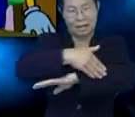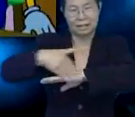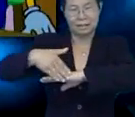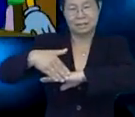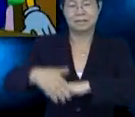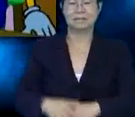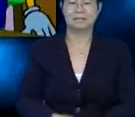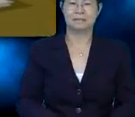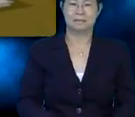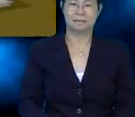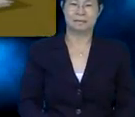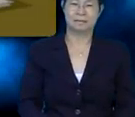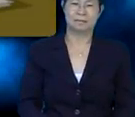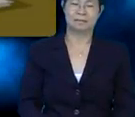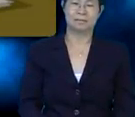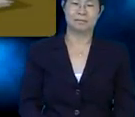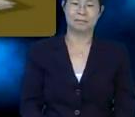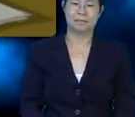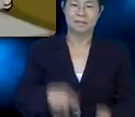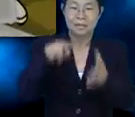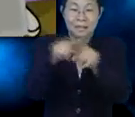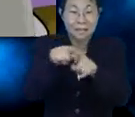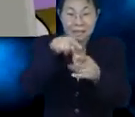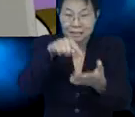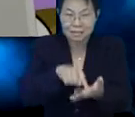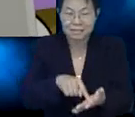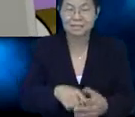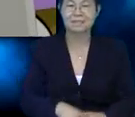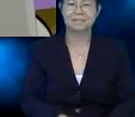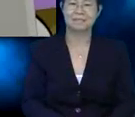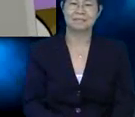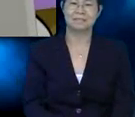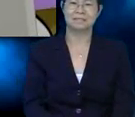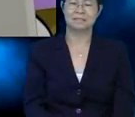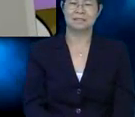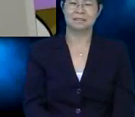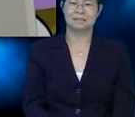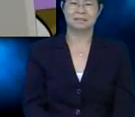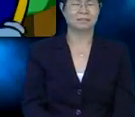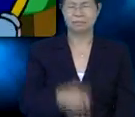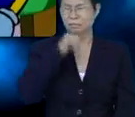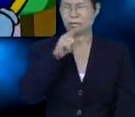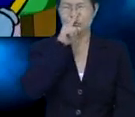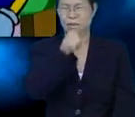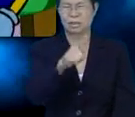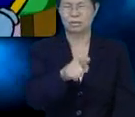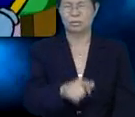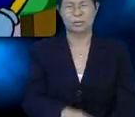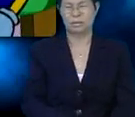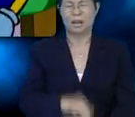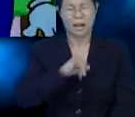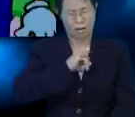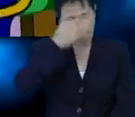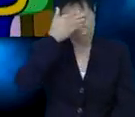nine edges. Hmm. Does she look like this? No, not